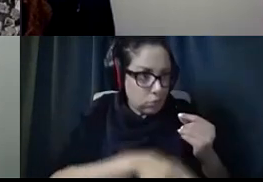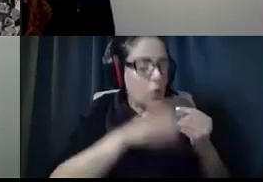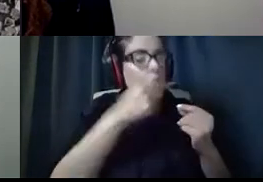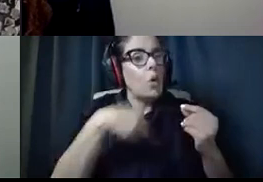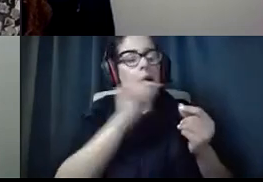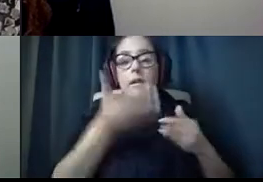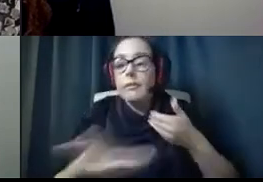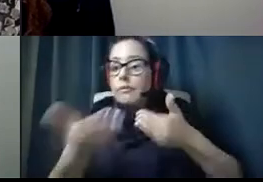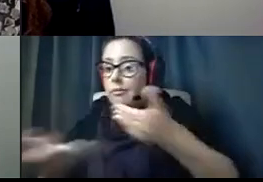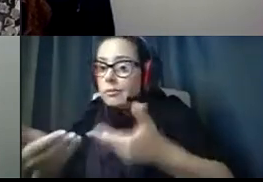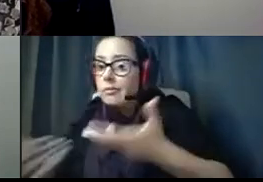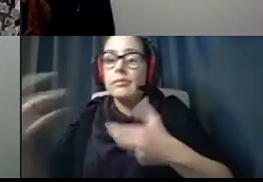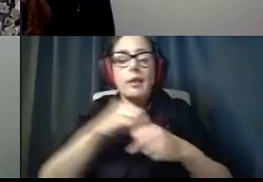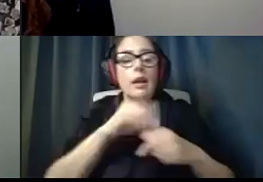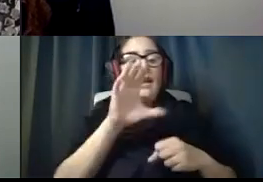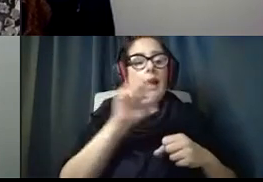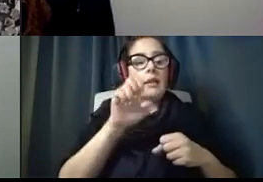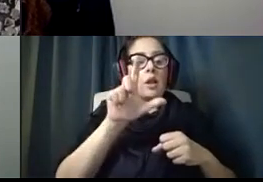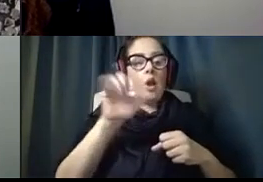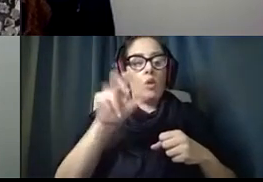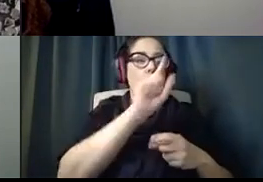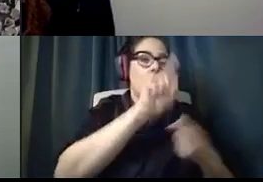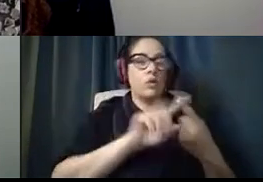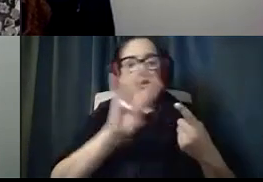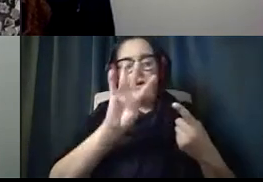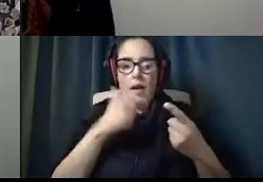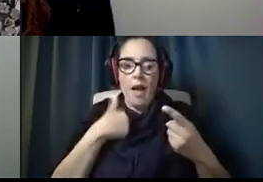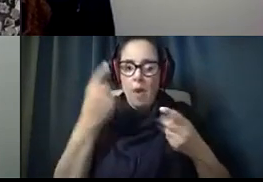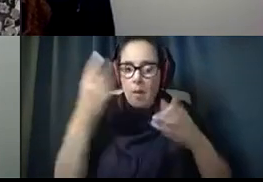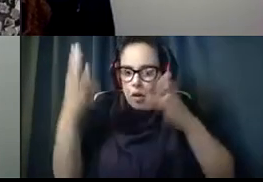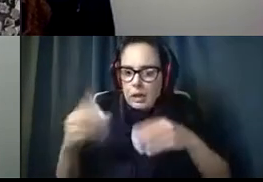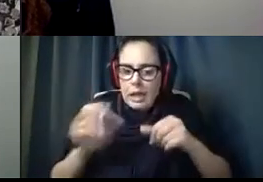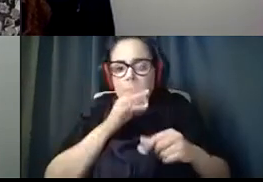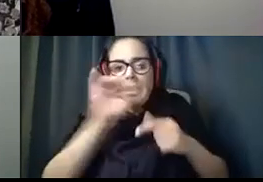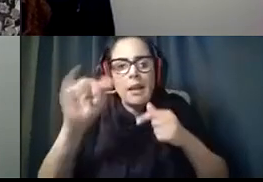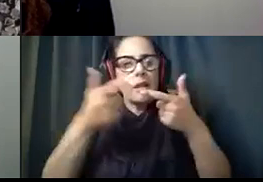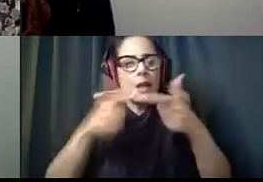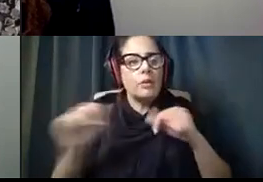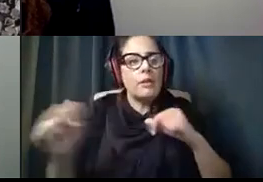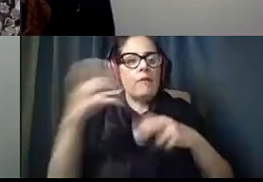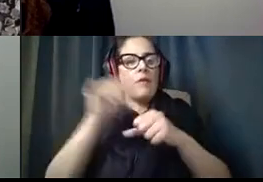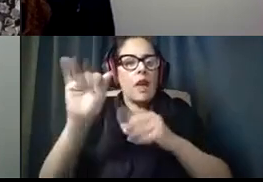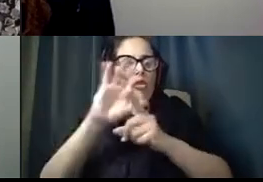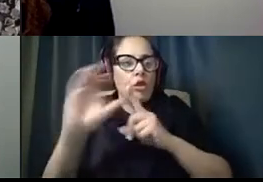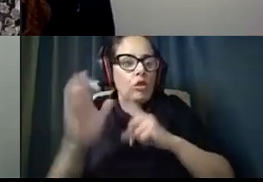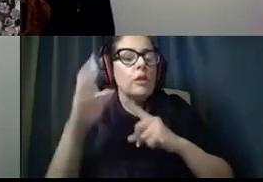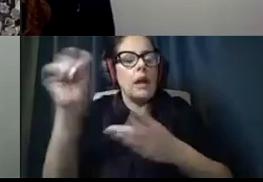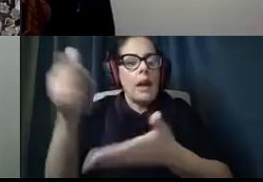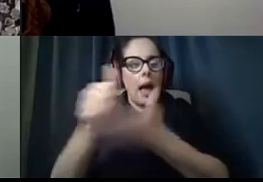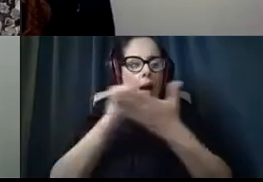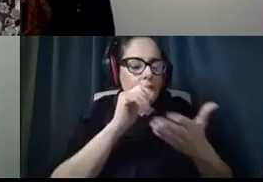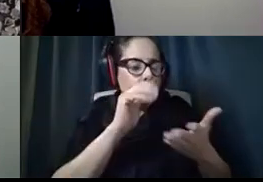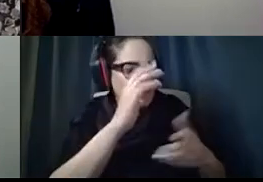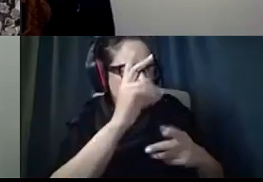can invite them to a caseload of 1 to 40 and have someone who speaks the language and is a part of the culture to help people